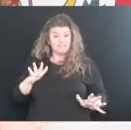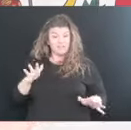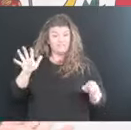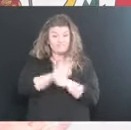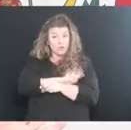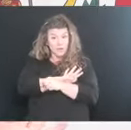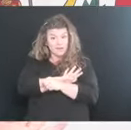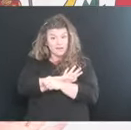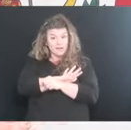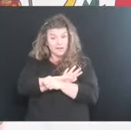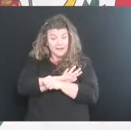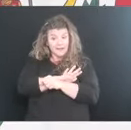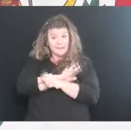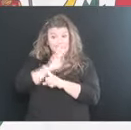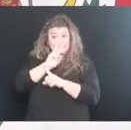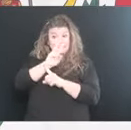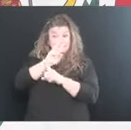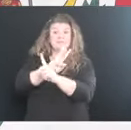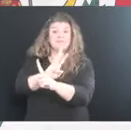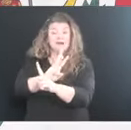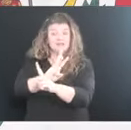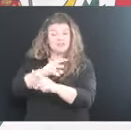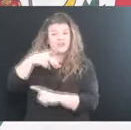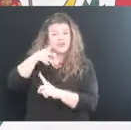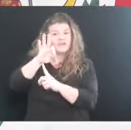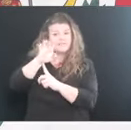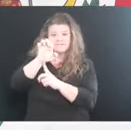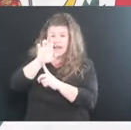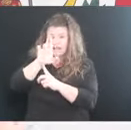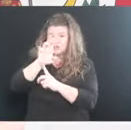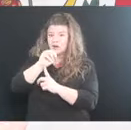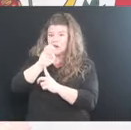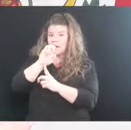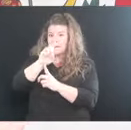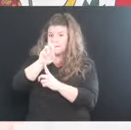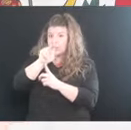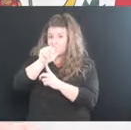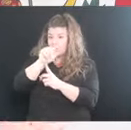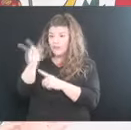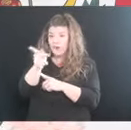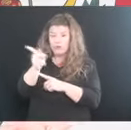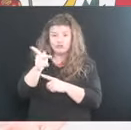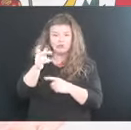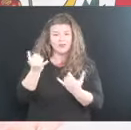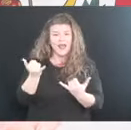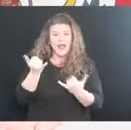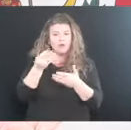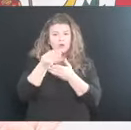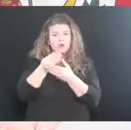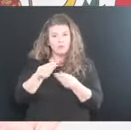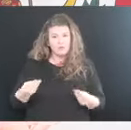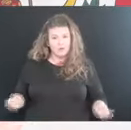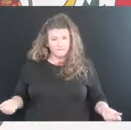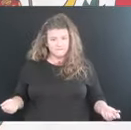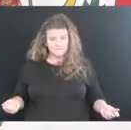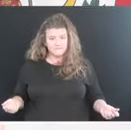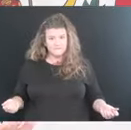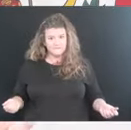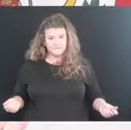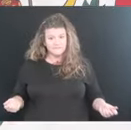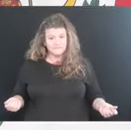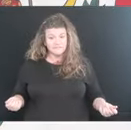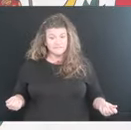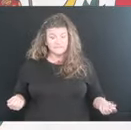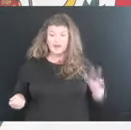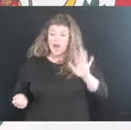six months on Pfizer and Moderna is for all practical purposes, worn off. From J